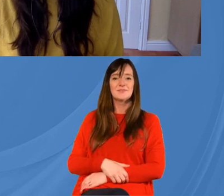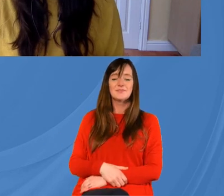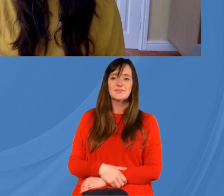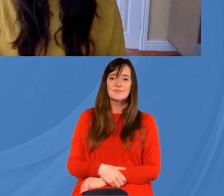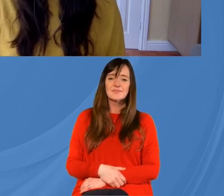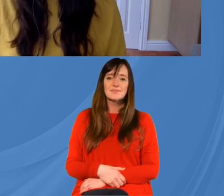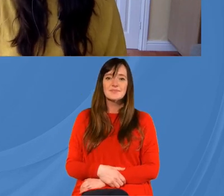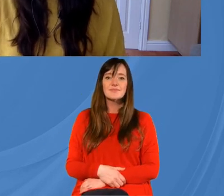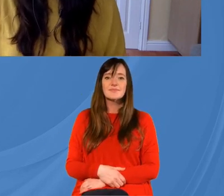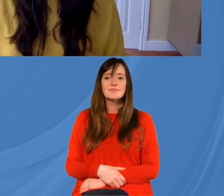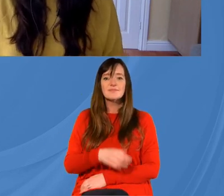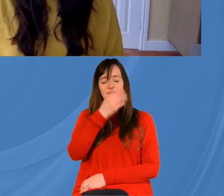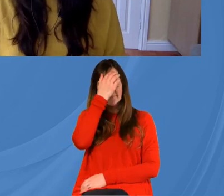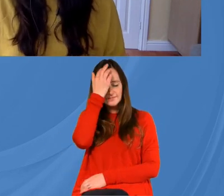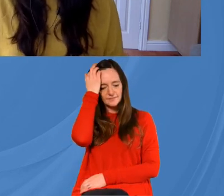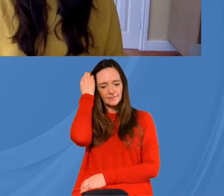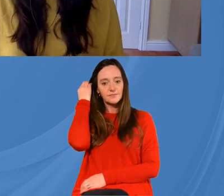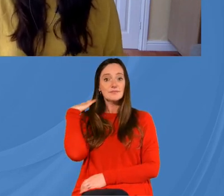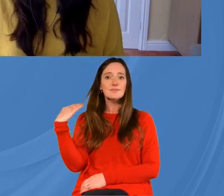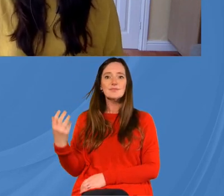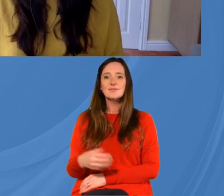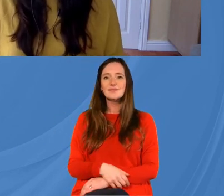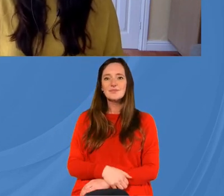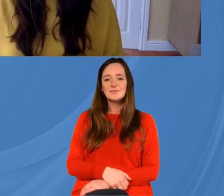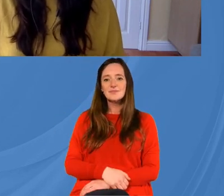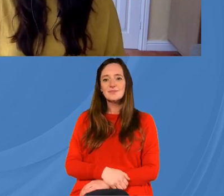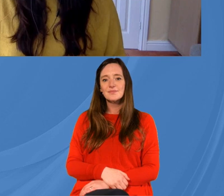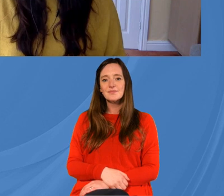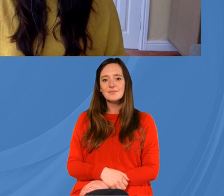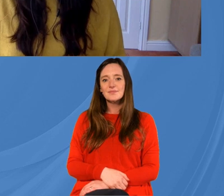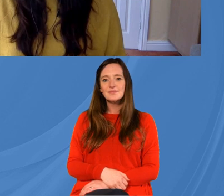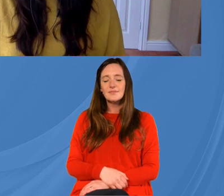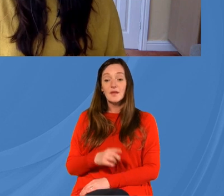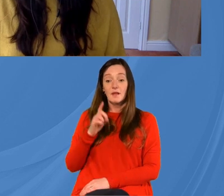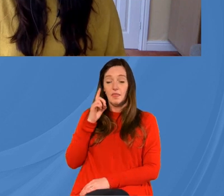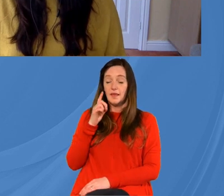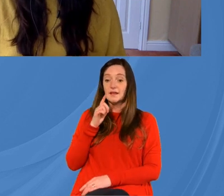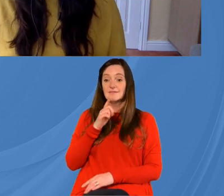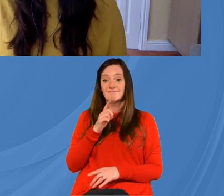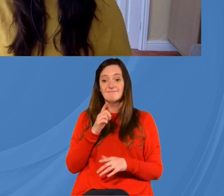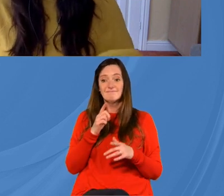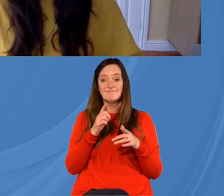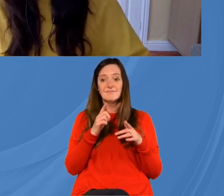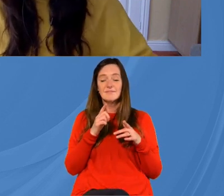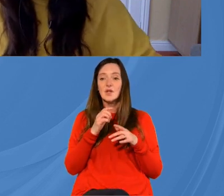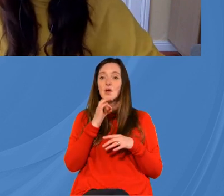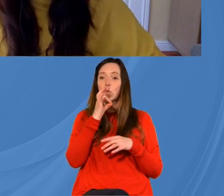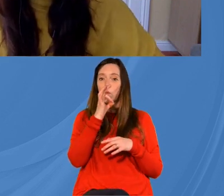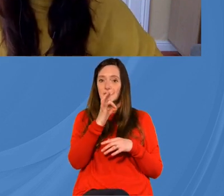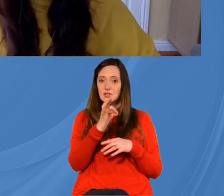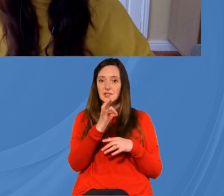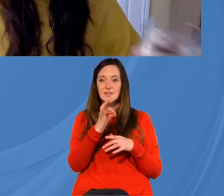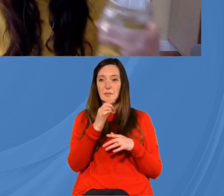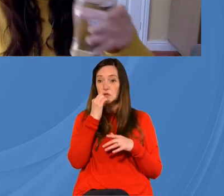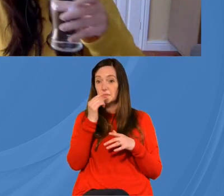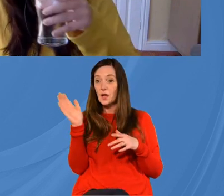another question and go to andy on this one i think this is a question which probably all of us are asking how do you witness to people who are